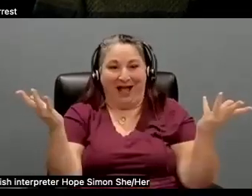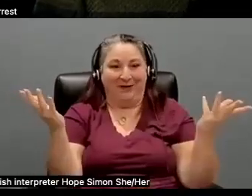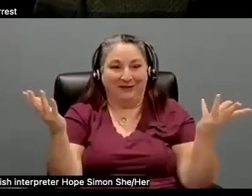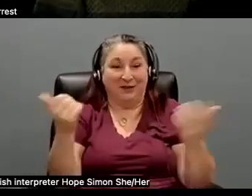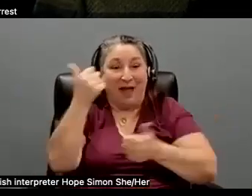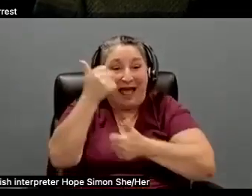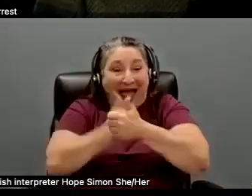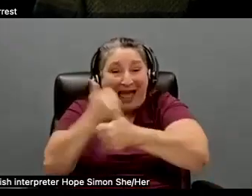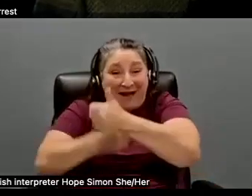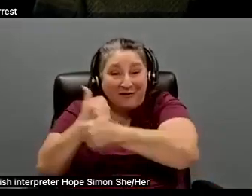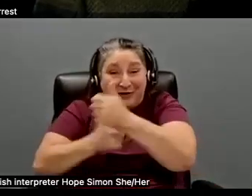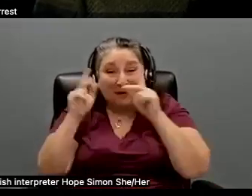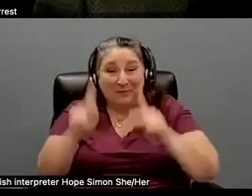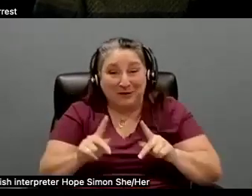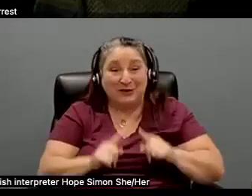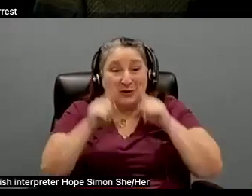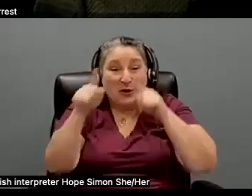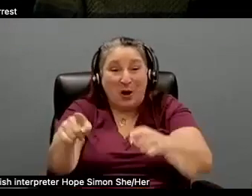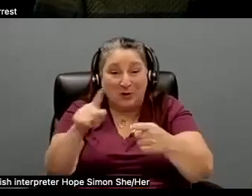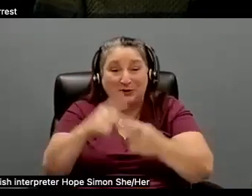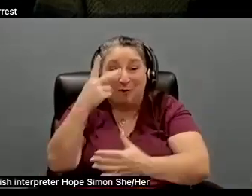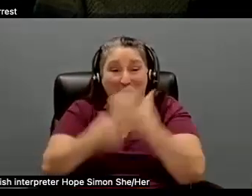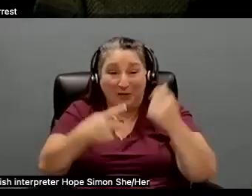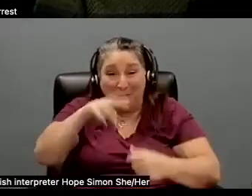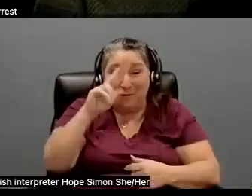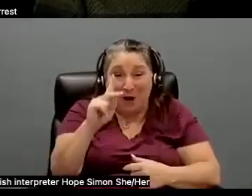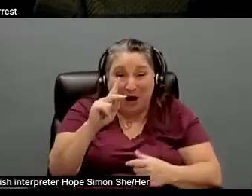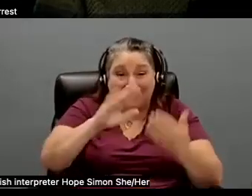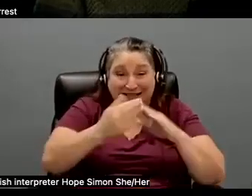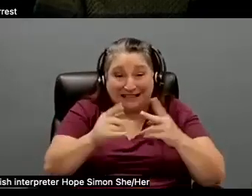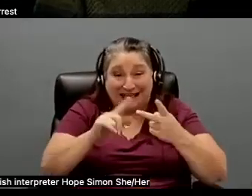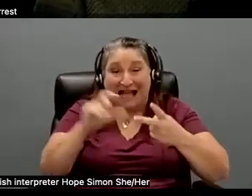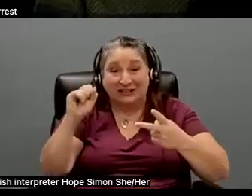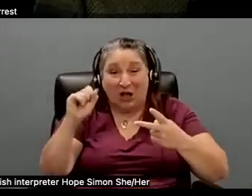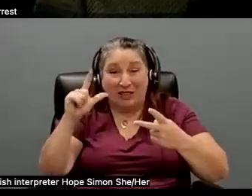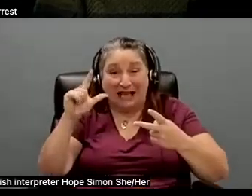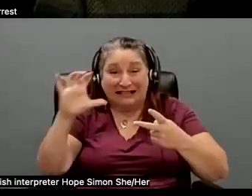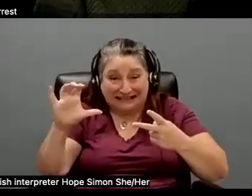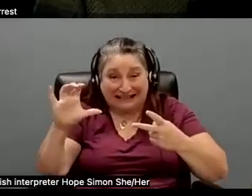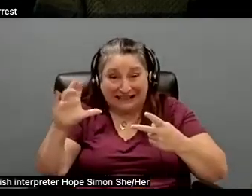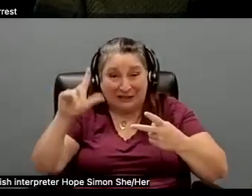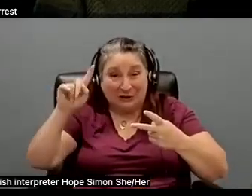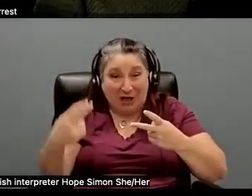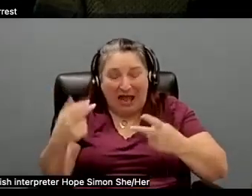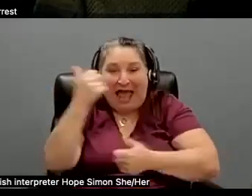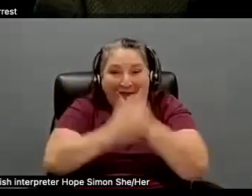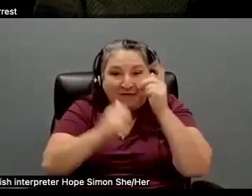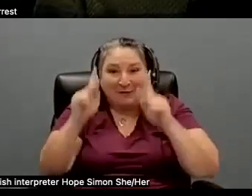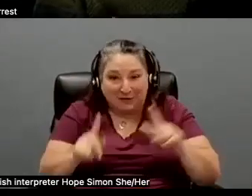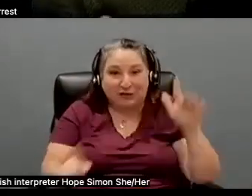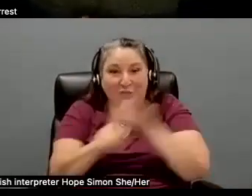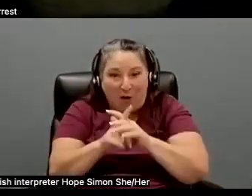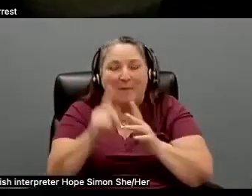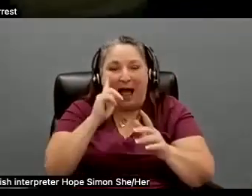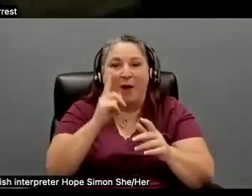single attendee at both the park city and the Salt Lake city is getting a gift bag. And I am